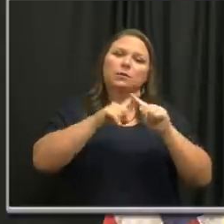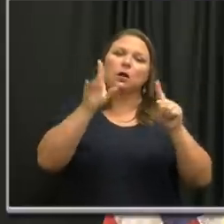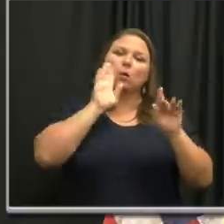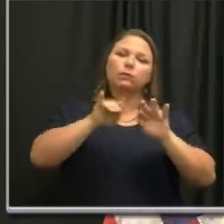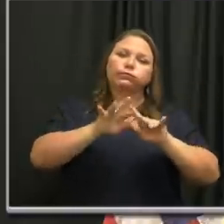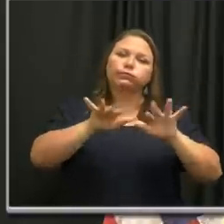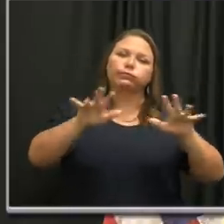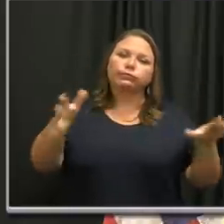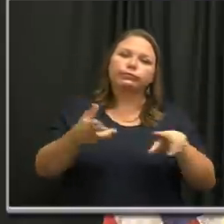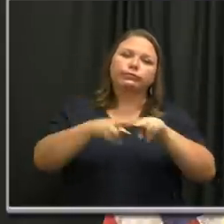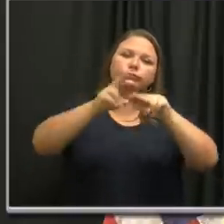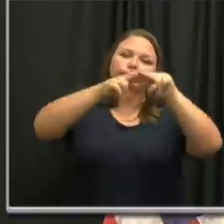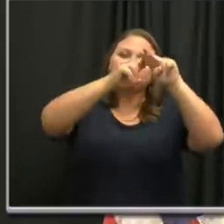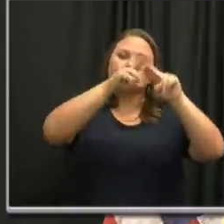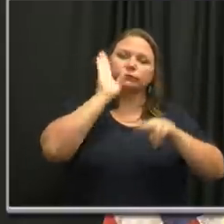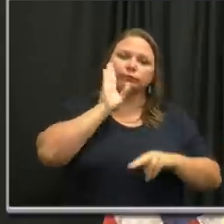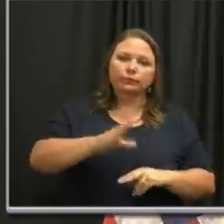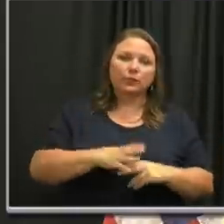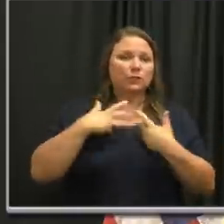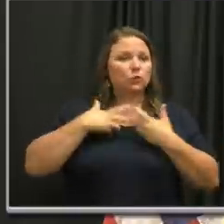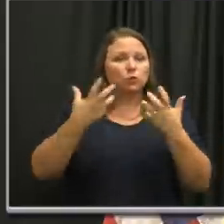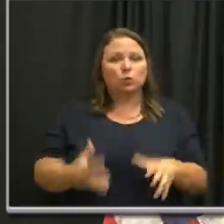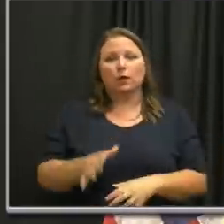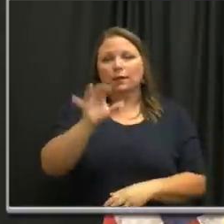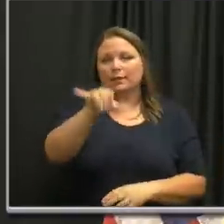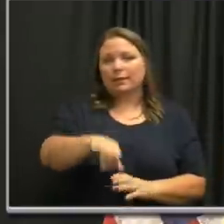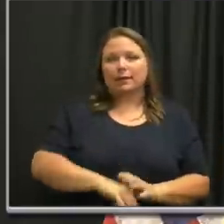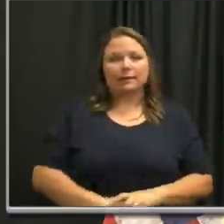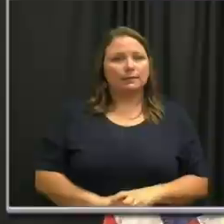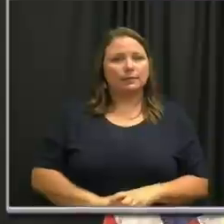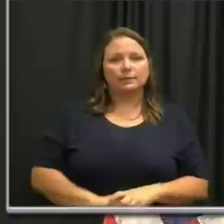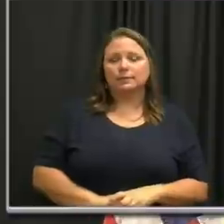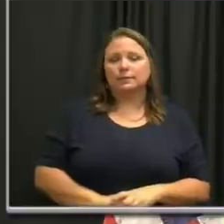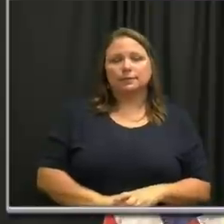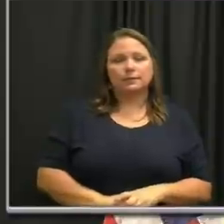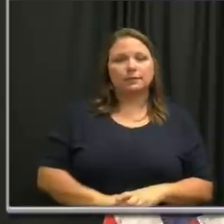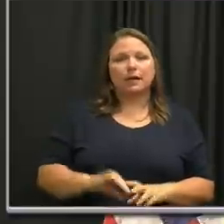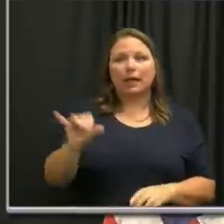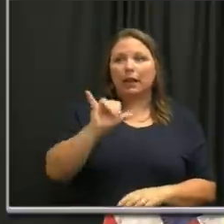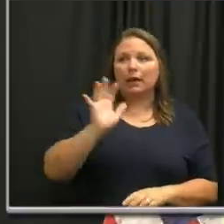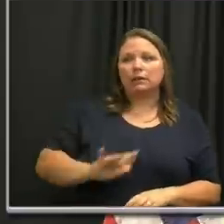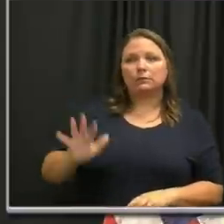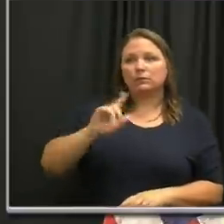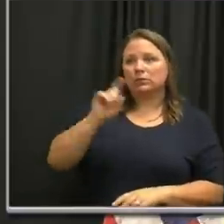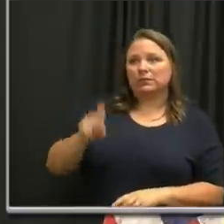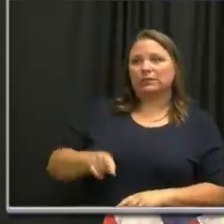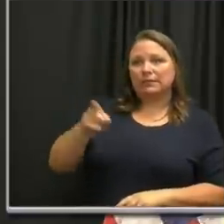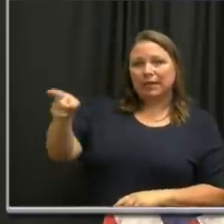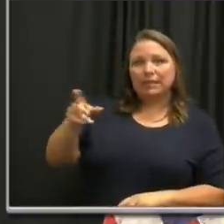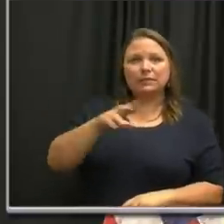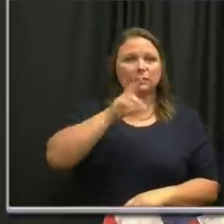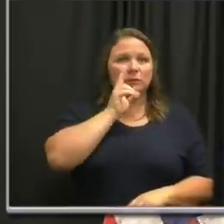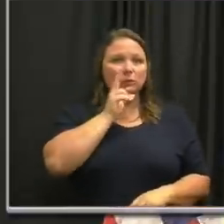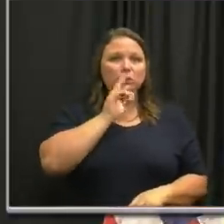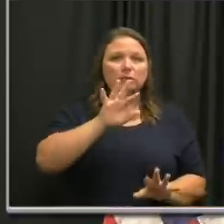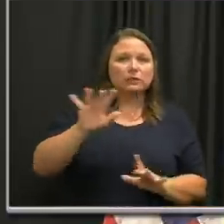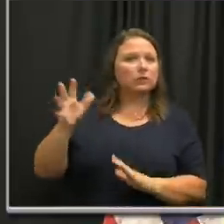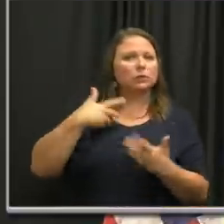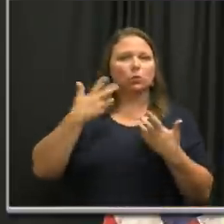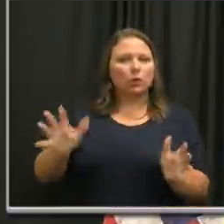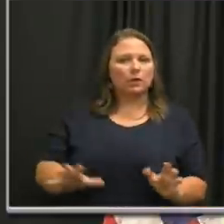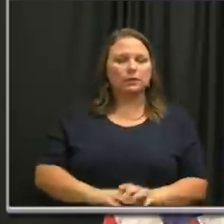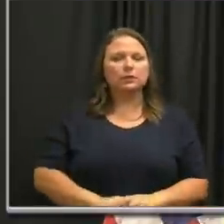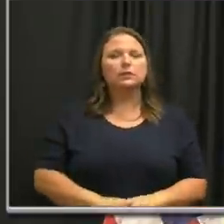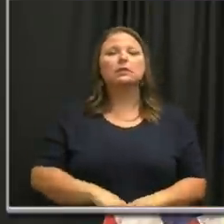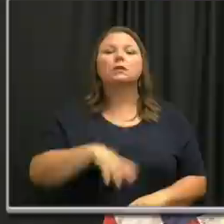rates higher. And we don't want to be in a result like we see in Texas and in Houston. So